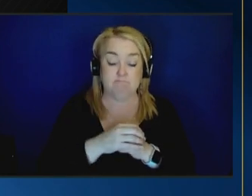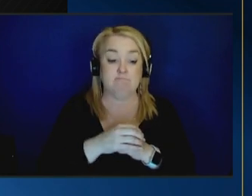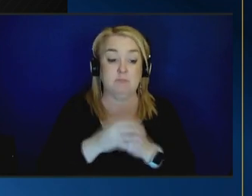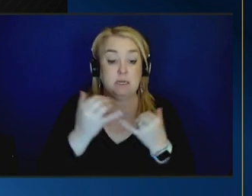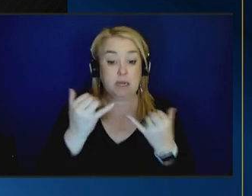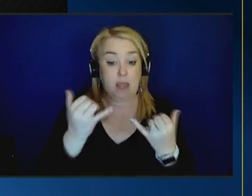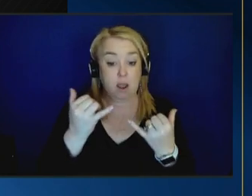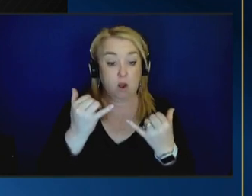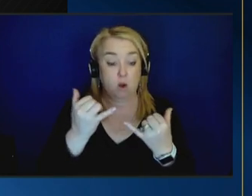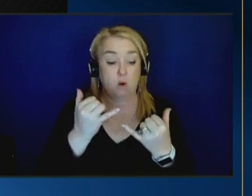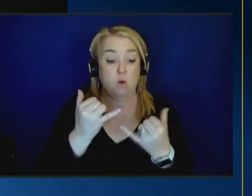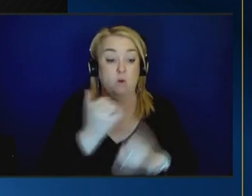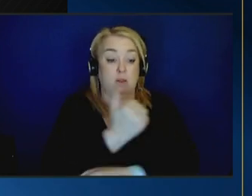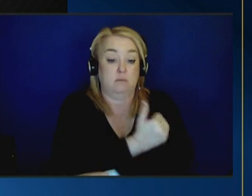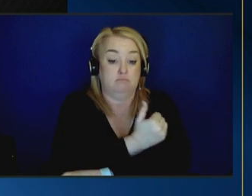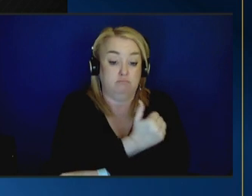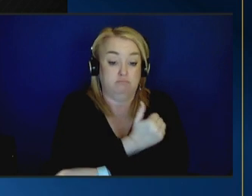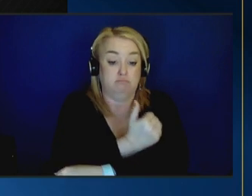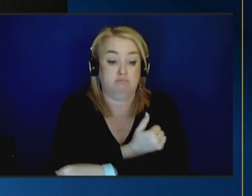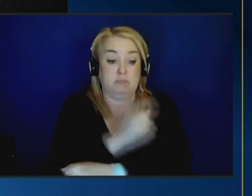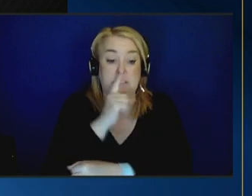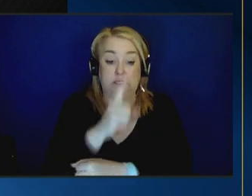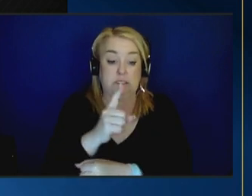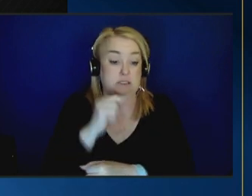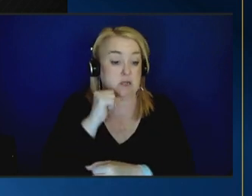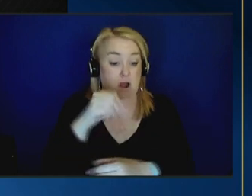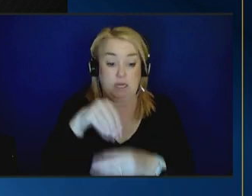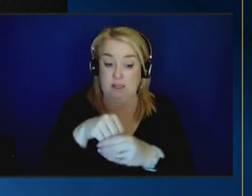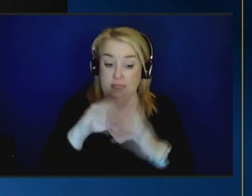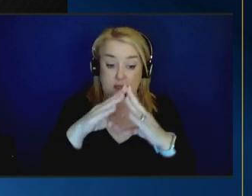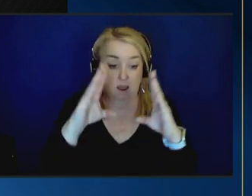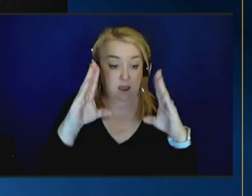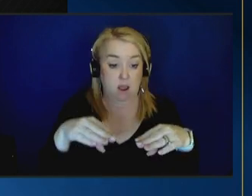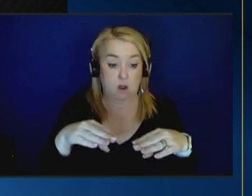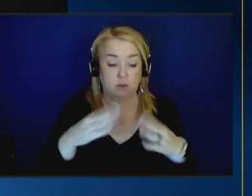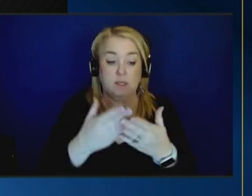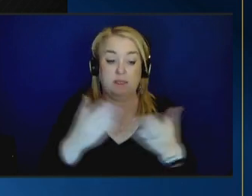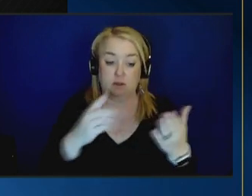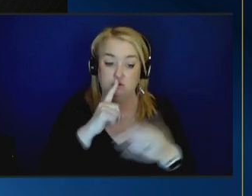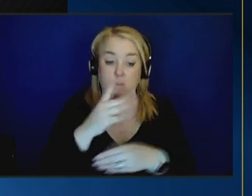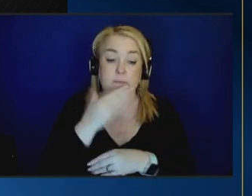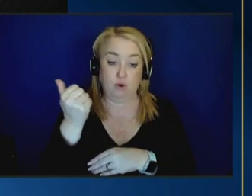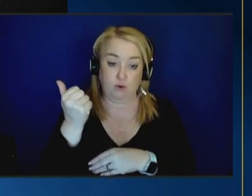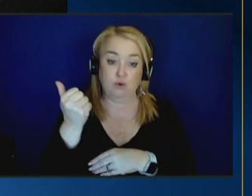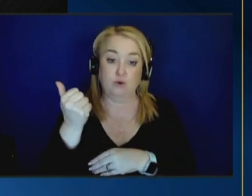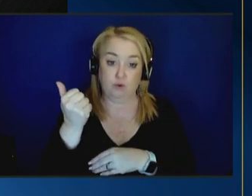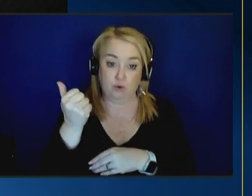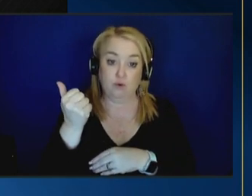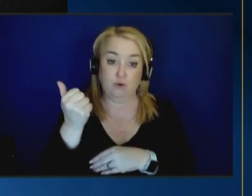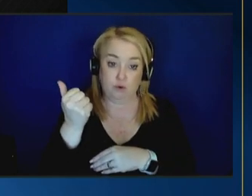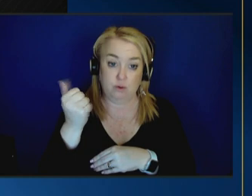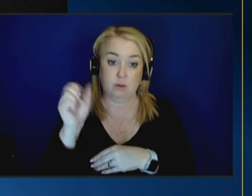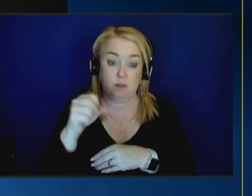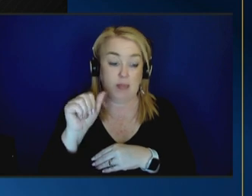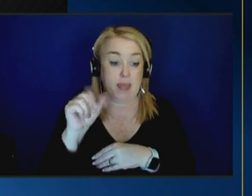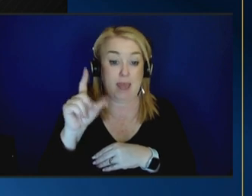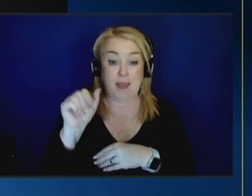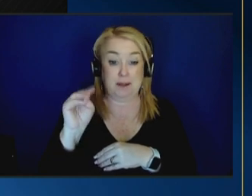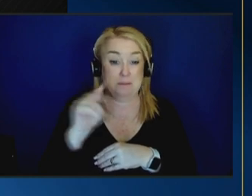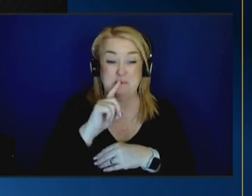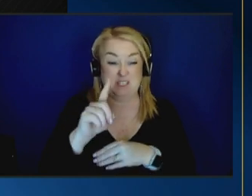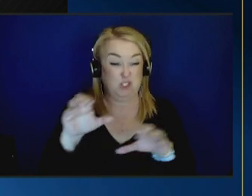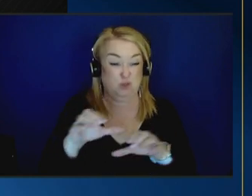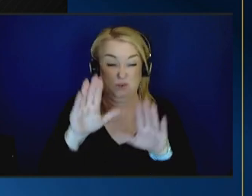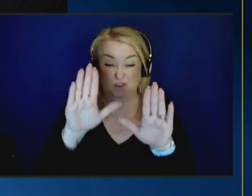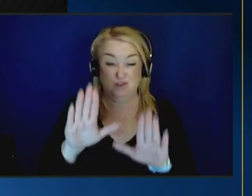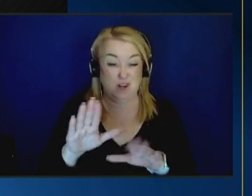abuse is out of the home you know things have really gotten a lot better and just adam just doing really good here